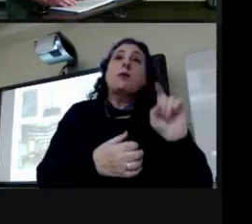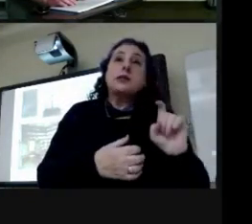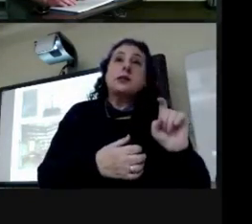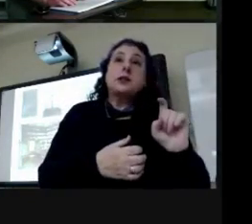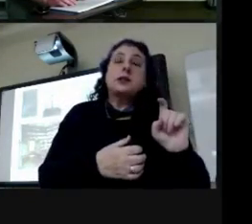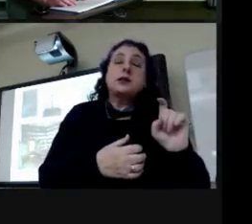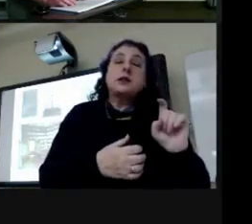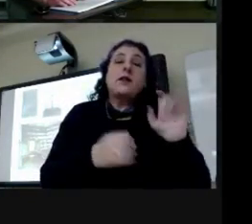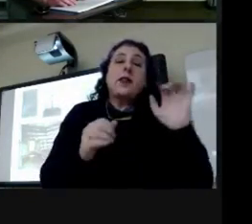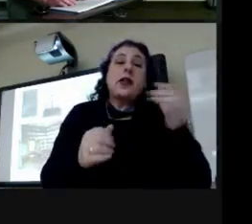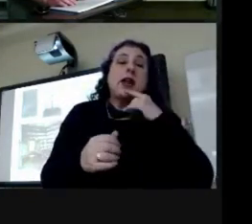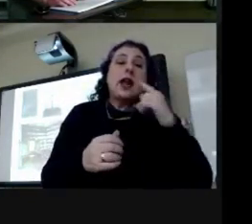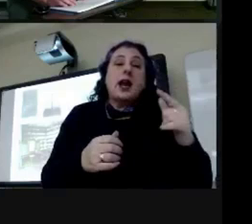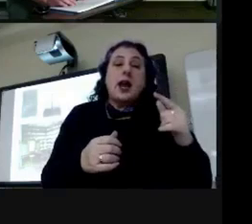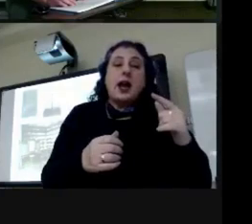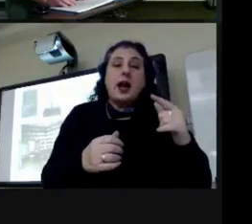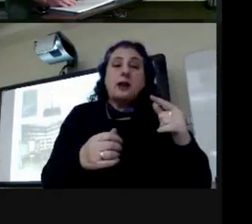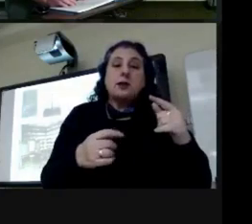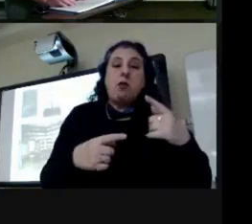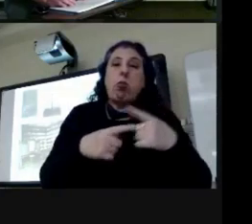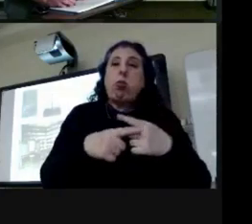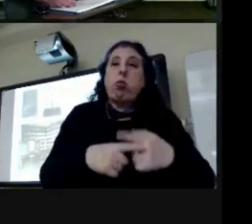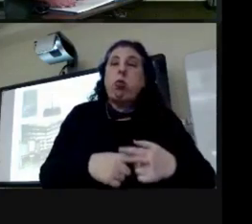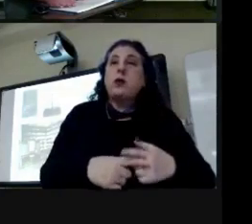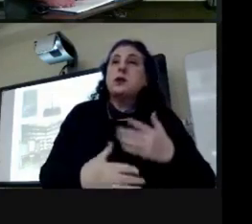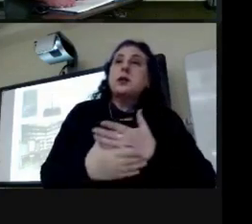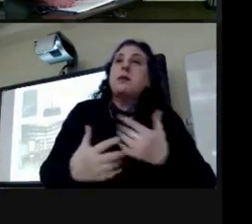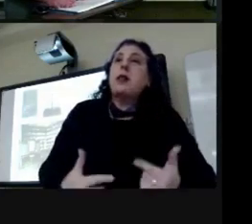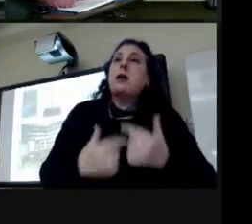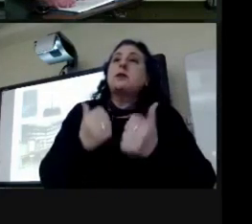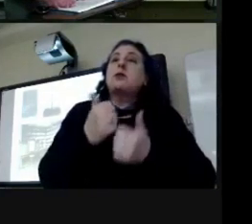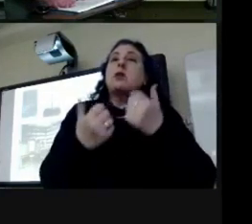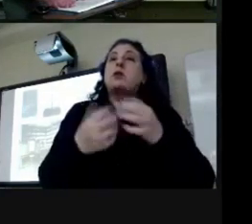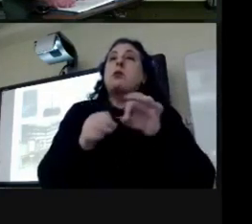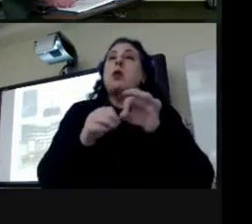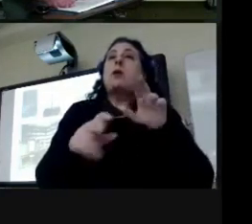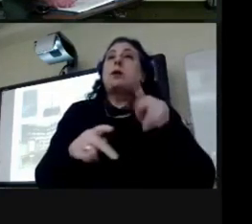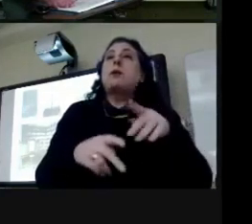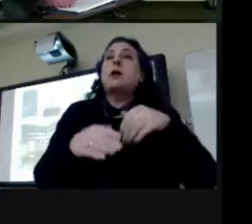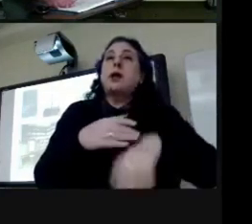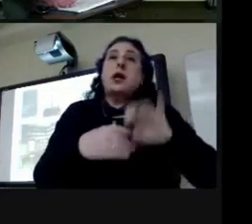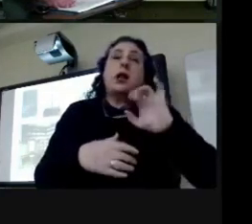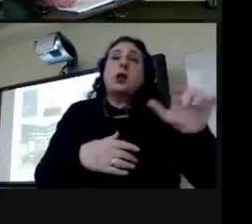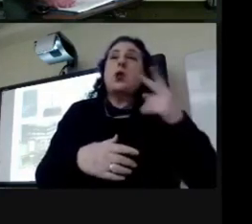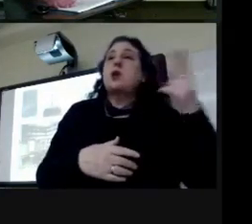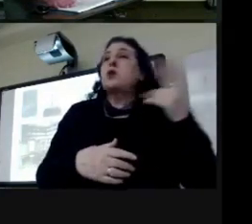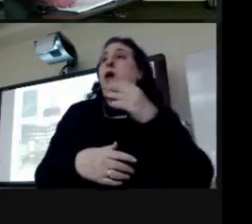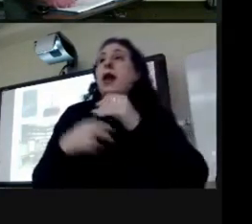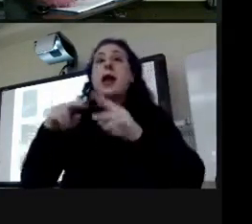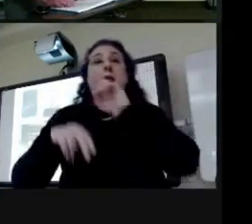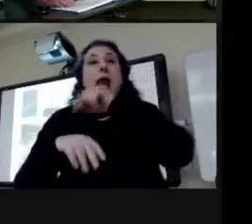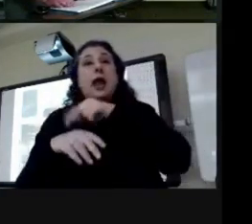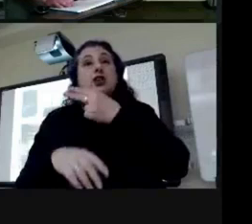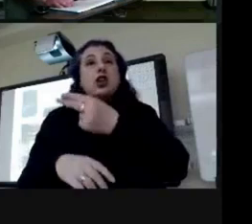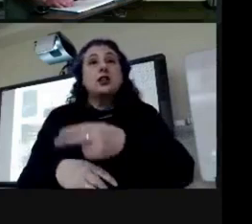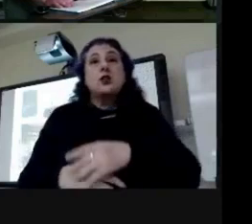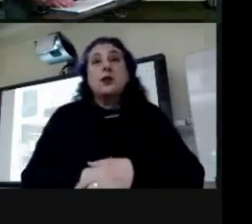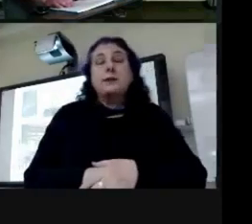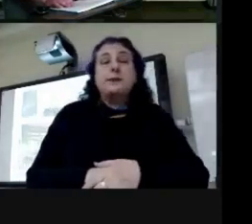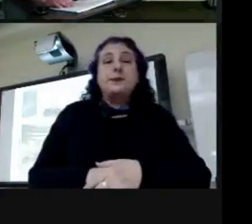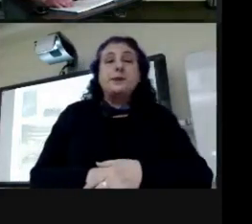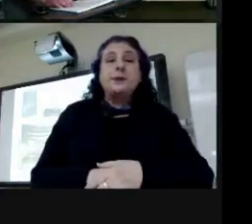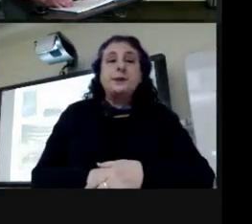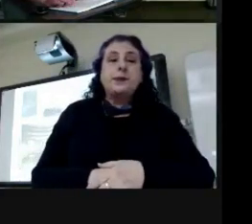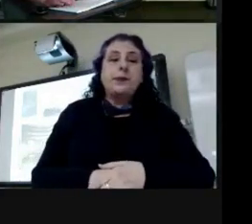it had an intersection with some of the lives of some of the most important people in illinois history and pastoral history um